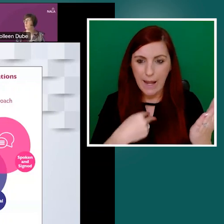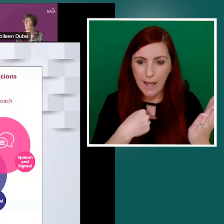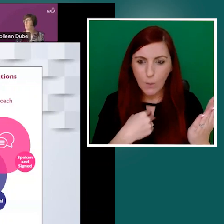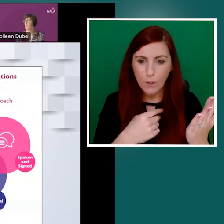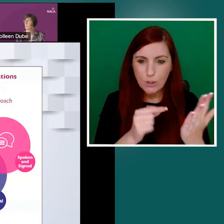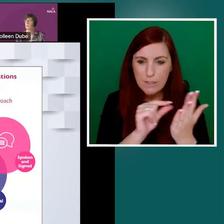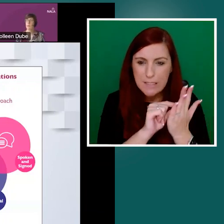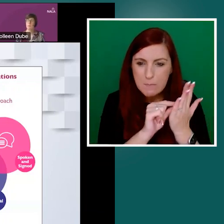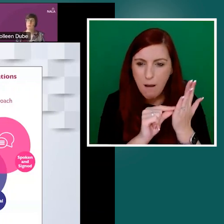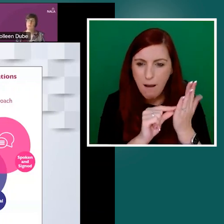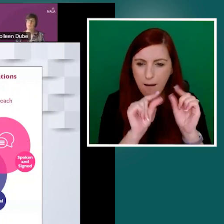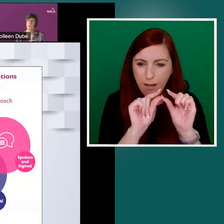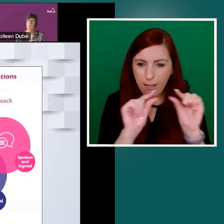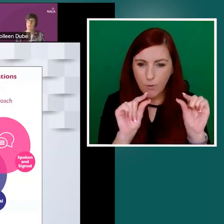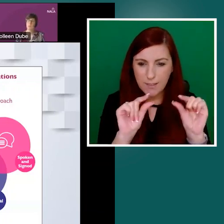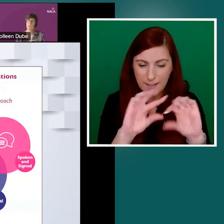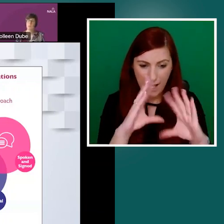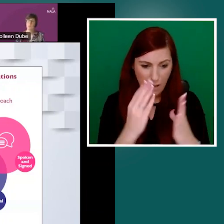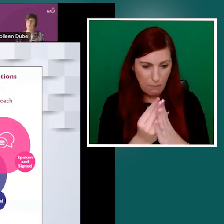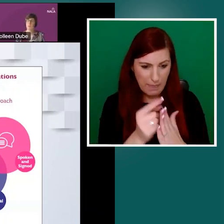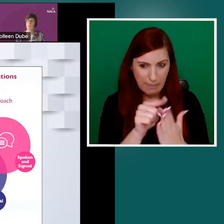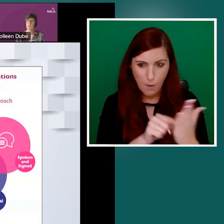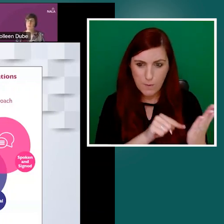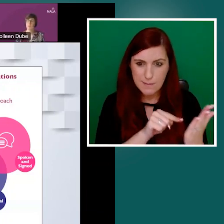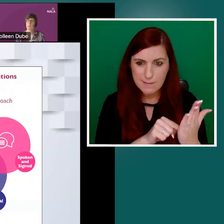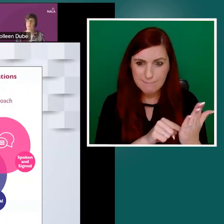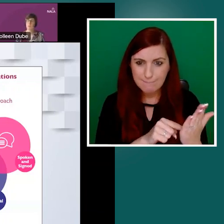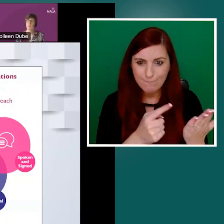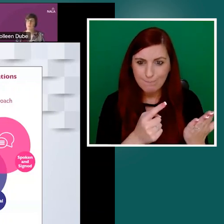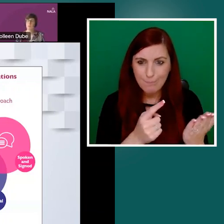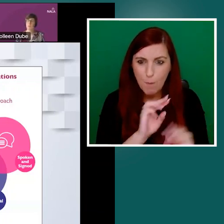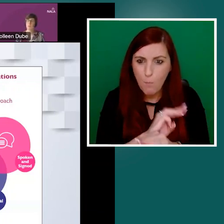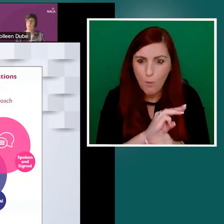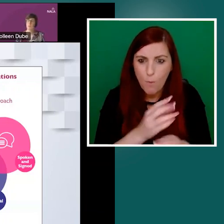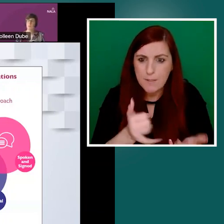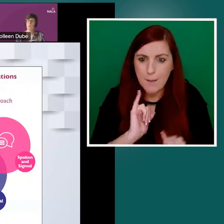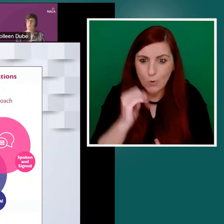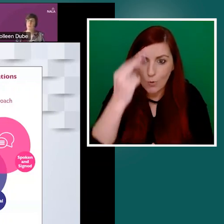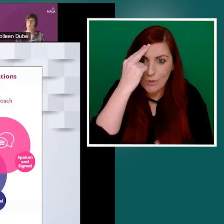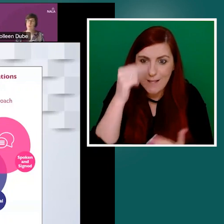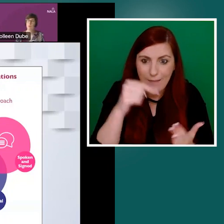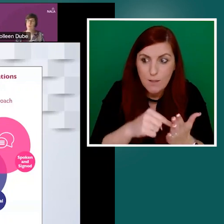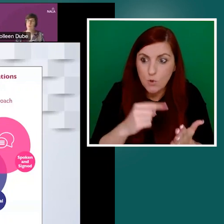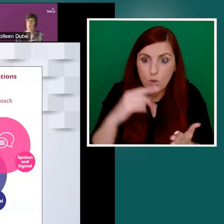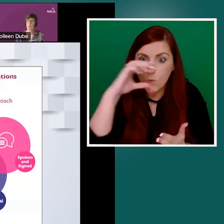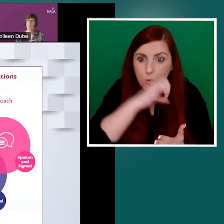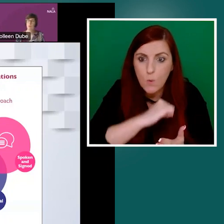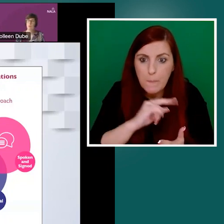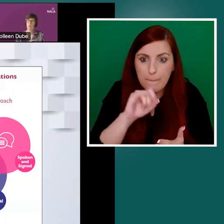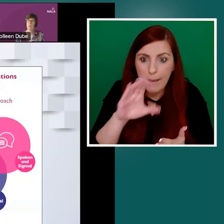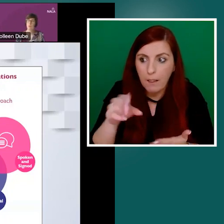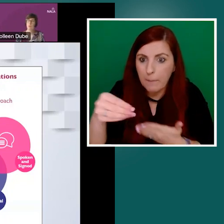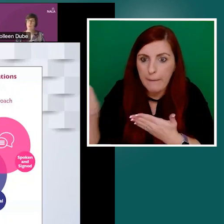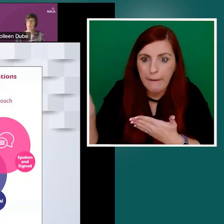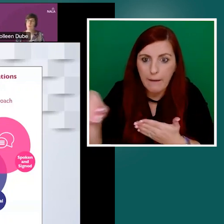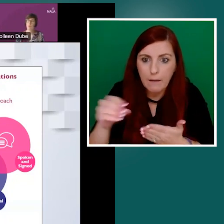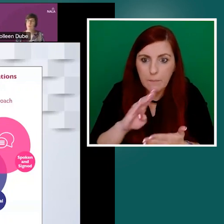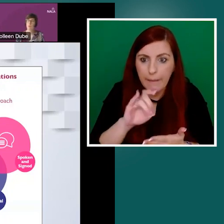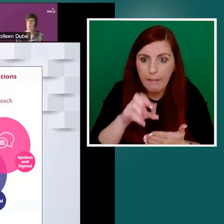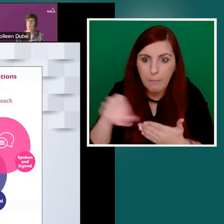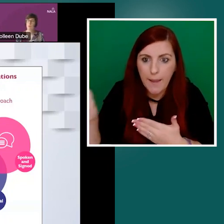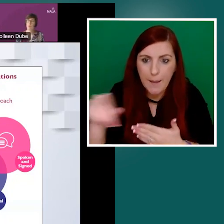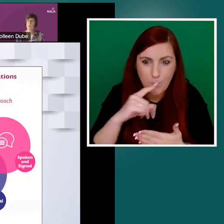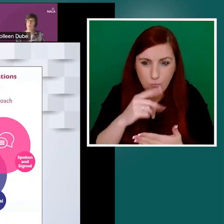And so since then, you may have noticed on your electric bill that the font has changed, the color, the